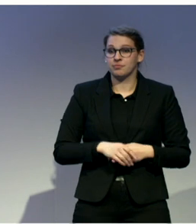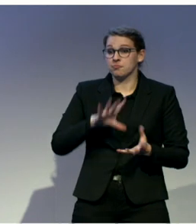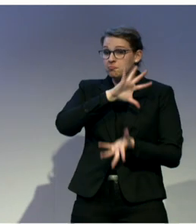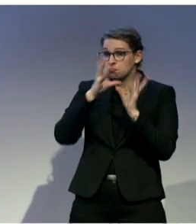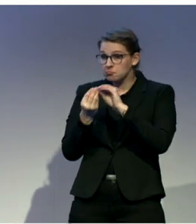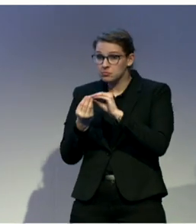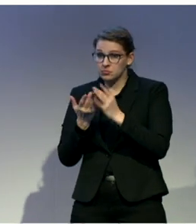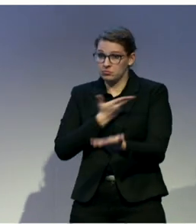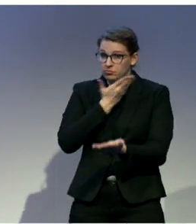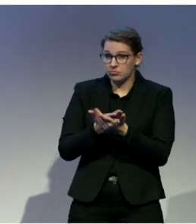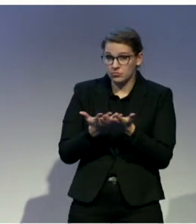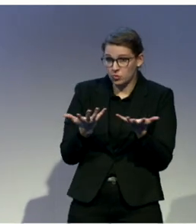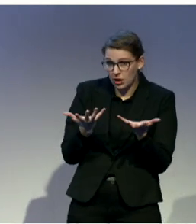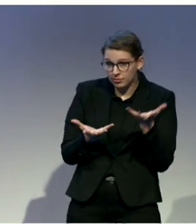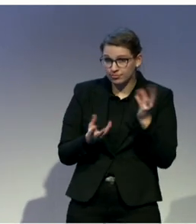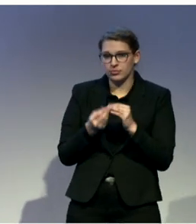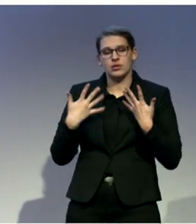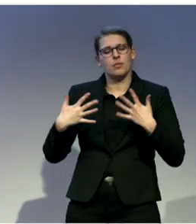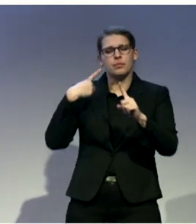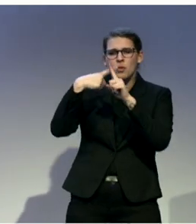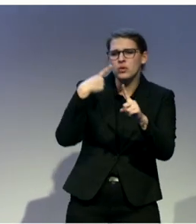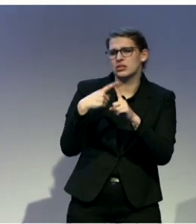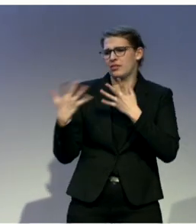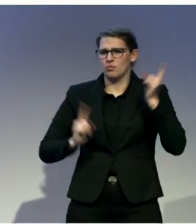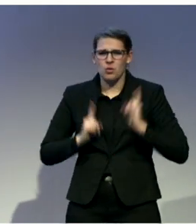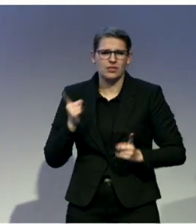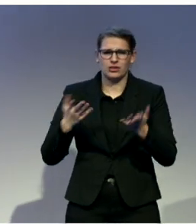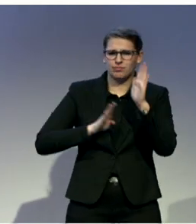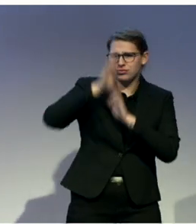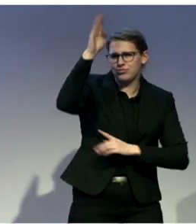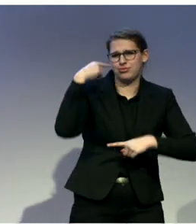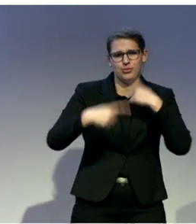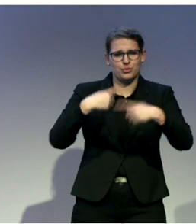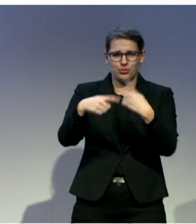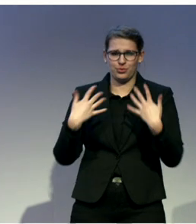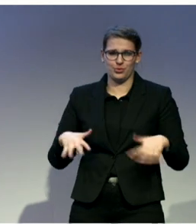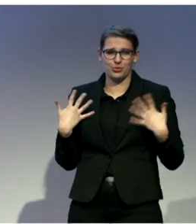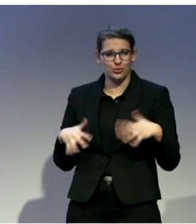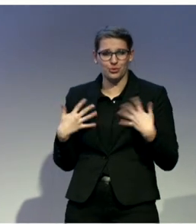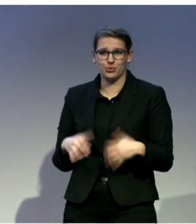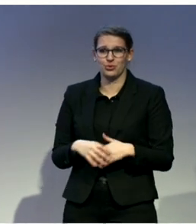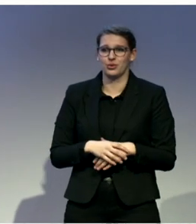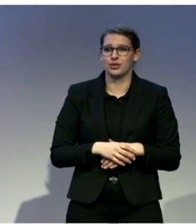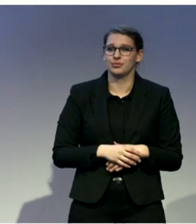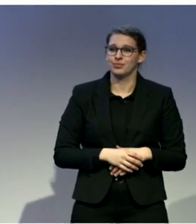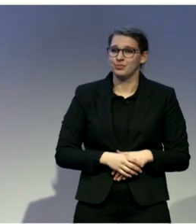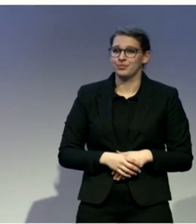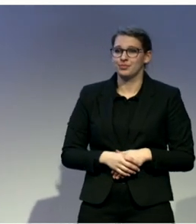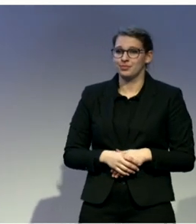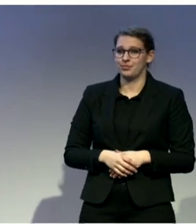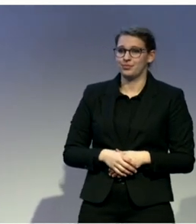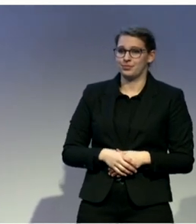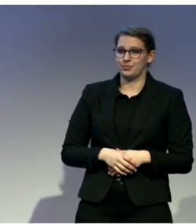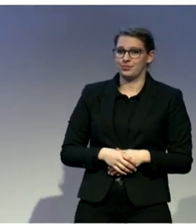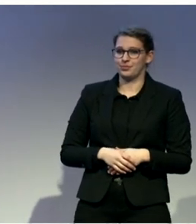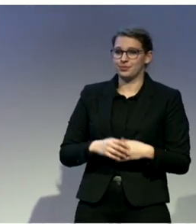And the outcome is really motivating and has an impact on people's lives. Parents are informed and get in